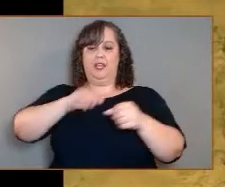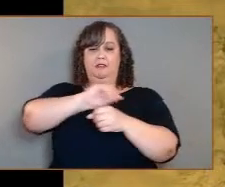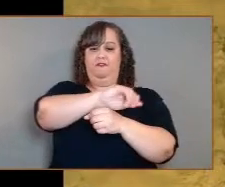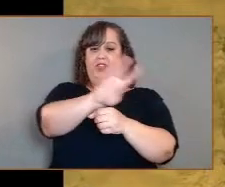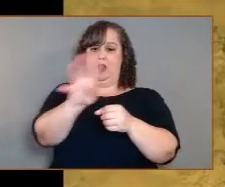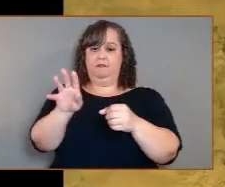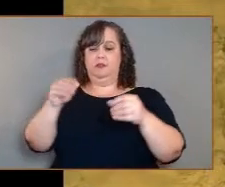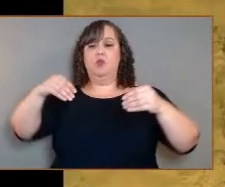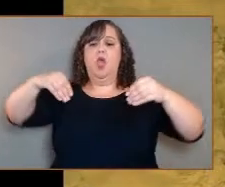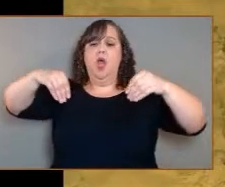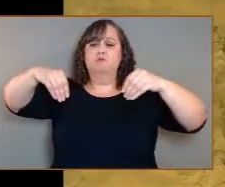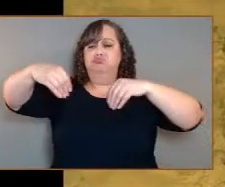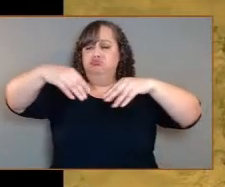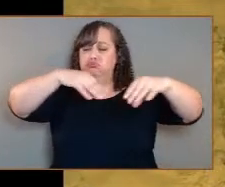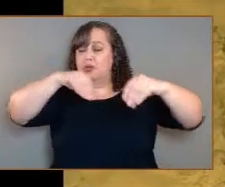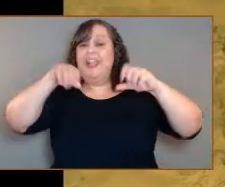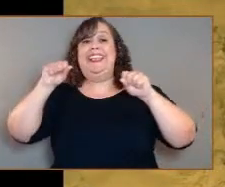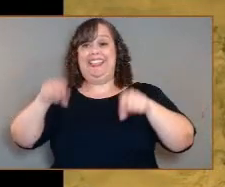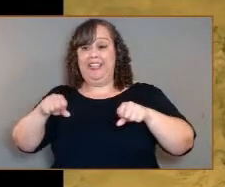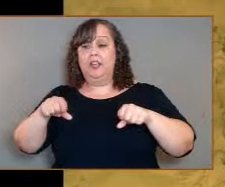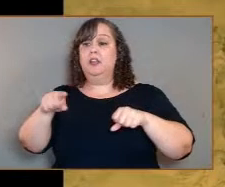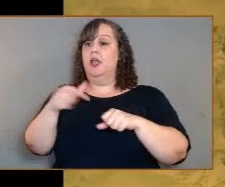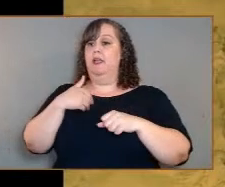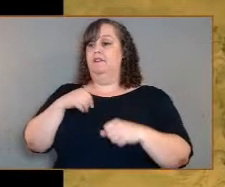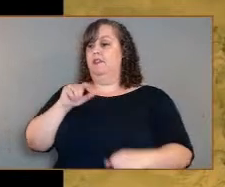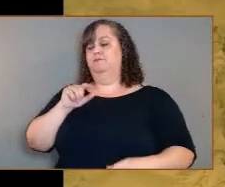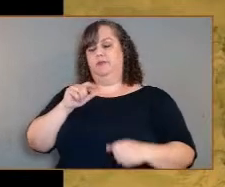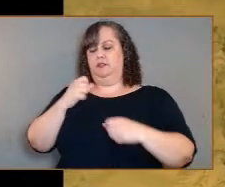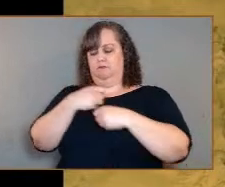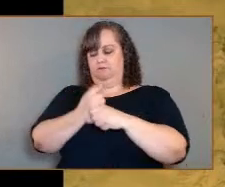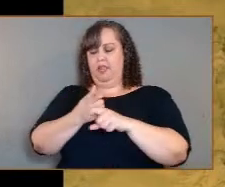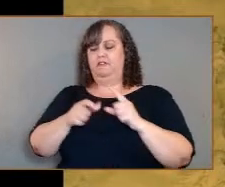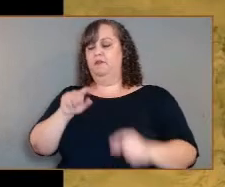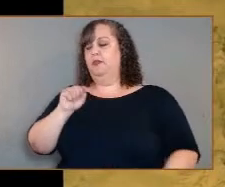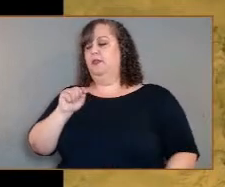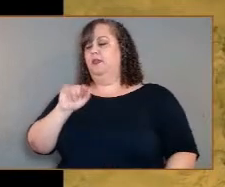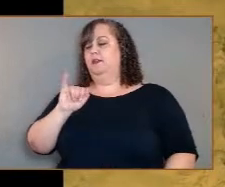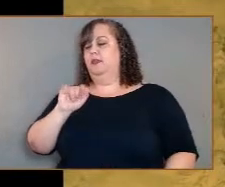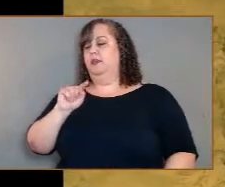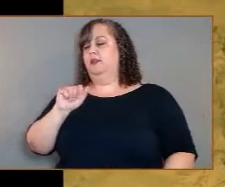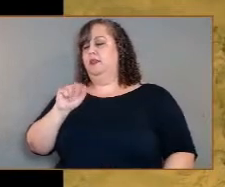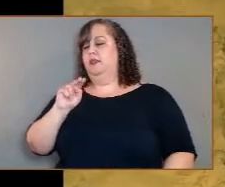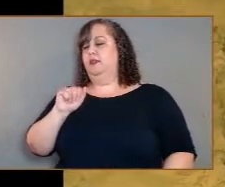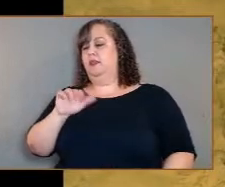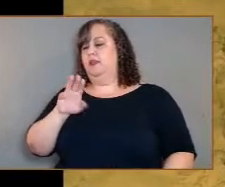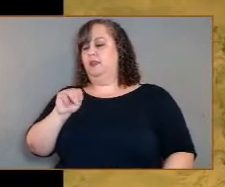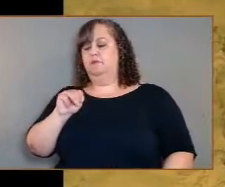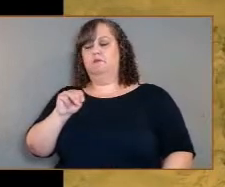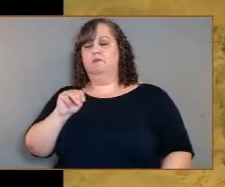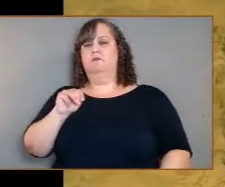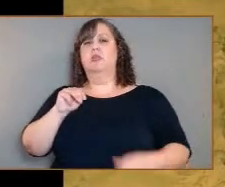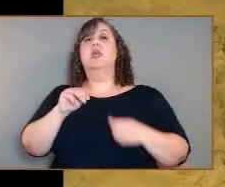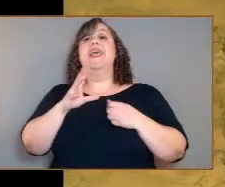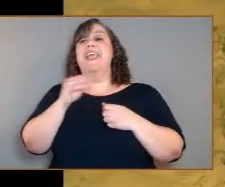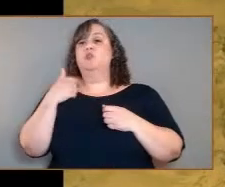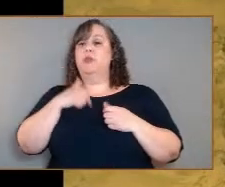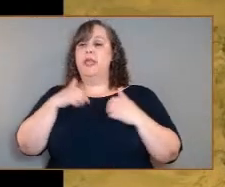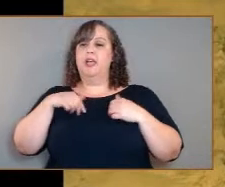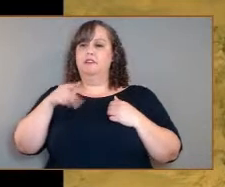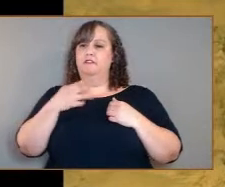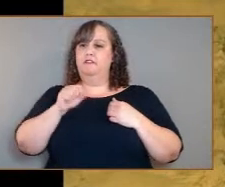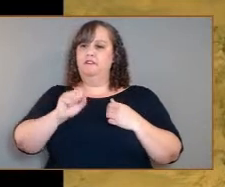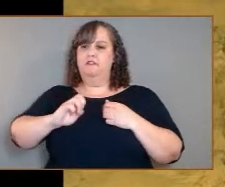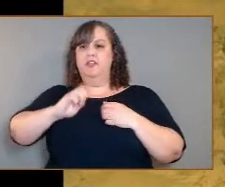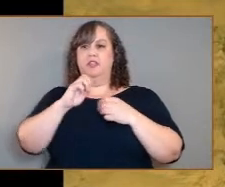down. It's made of titanium. And inside, we use a phase change material to keep the temperature just right for those exquisite instruments that